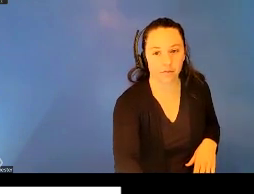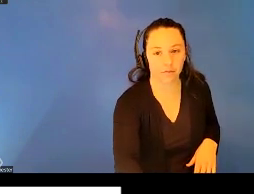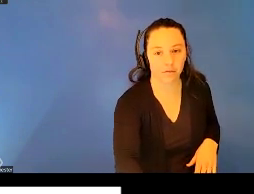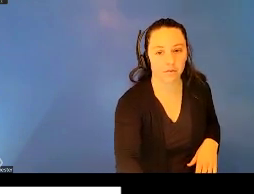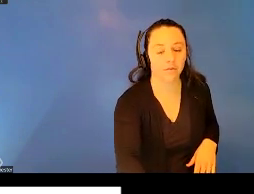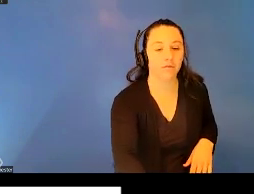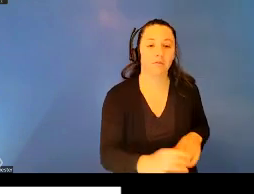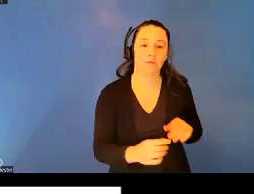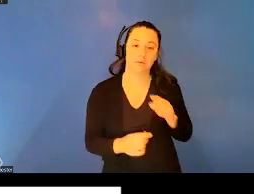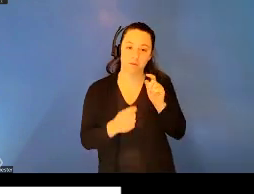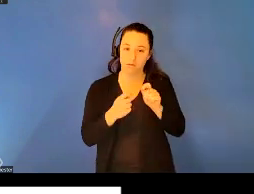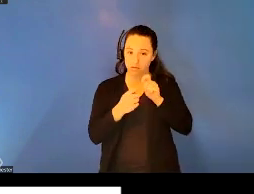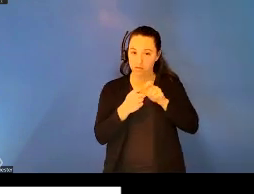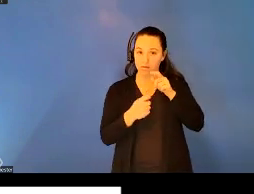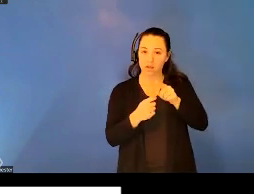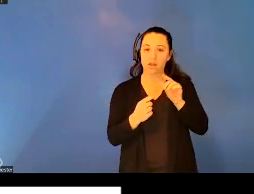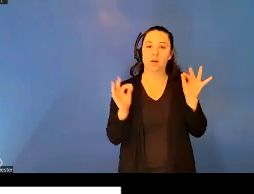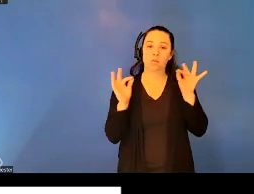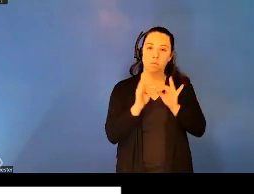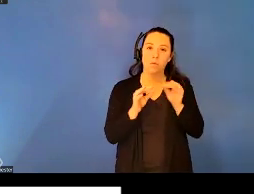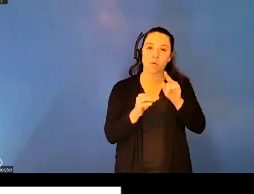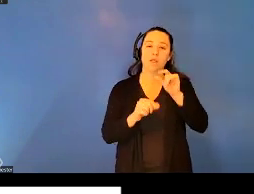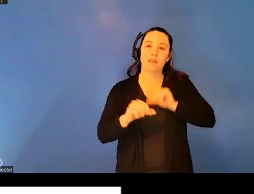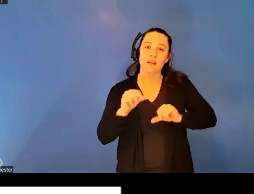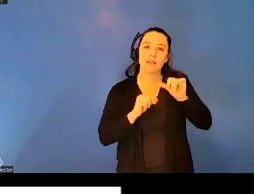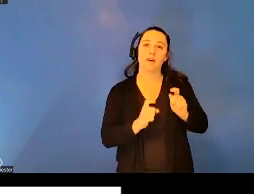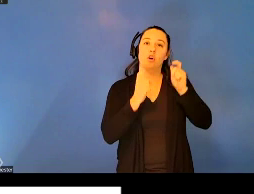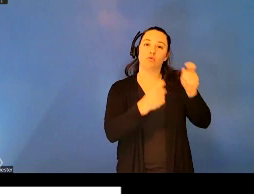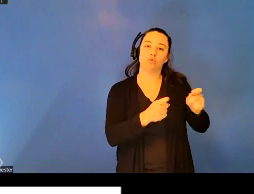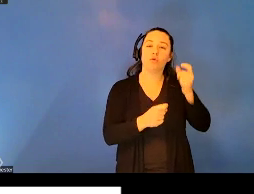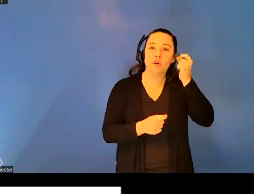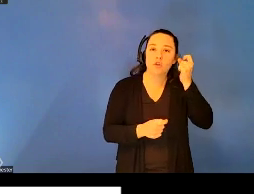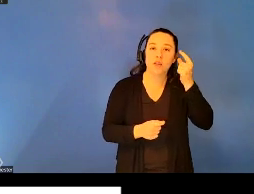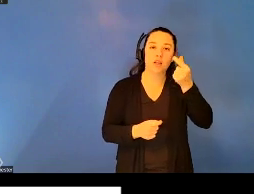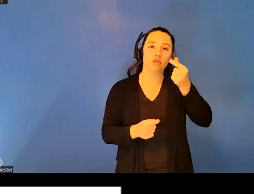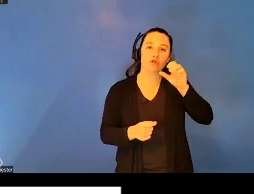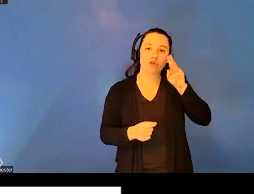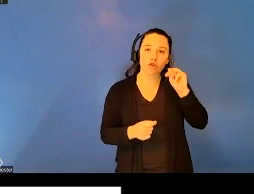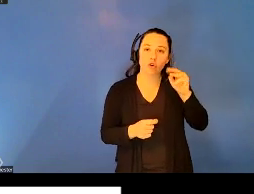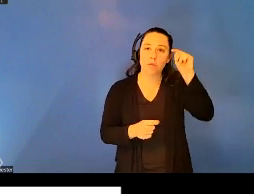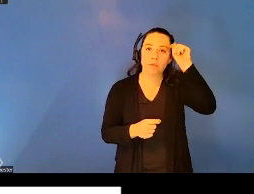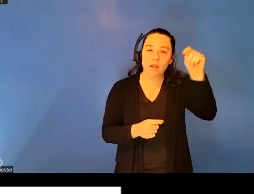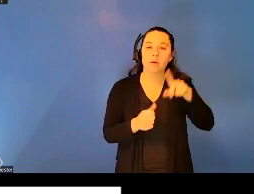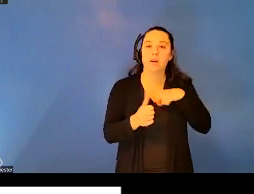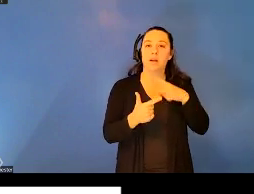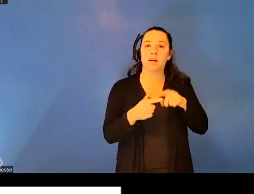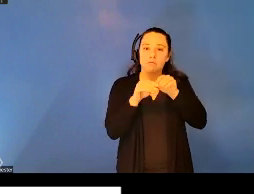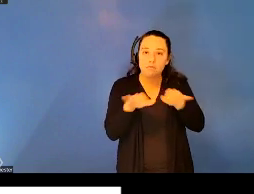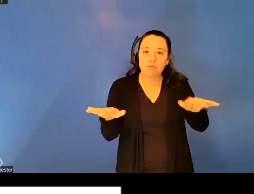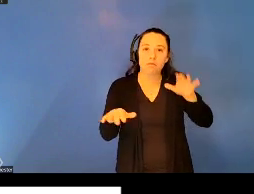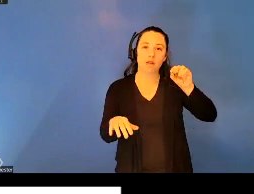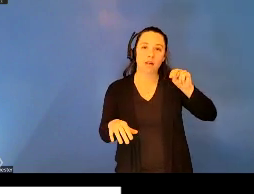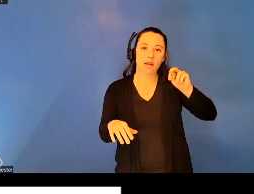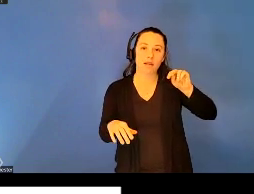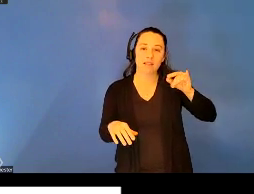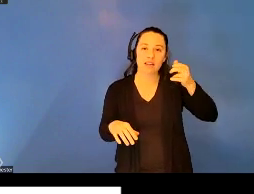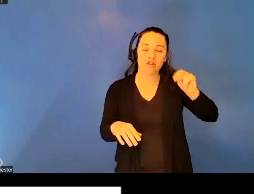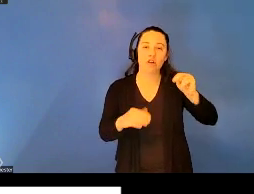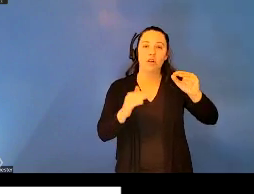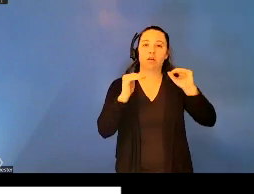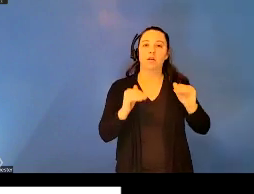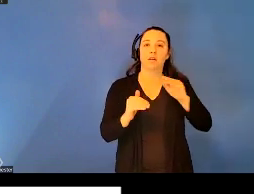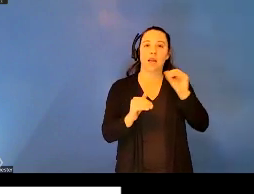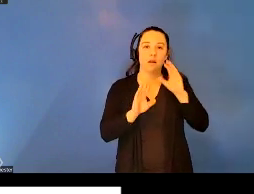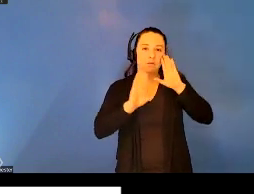to understandings of germ theory, contagion, and the isolation of pathogens made infectious diseases something that